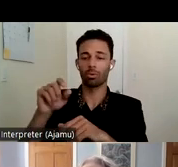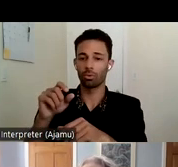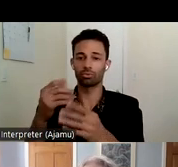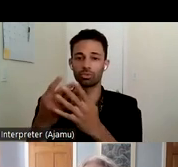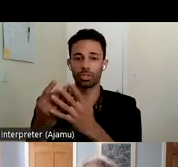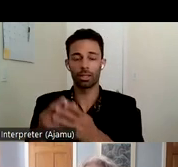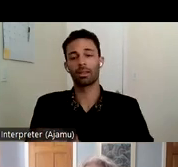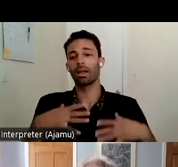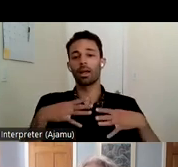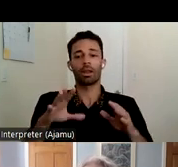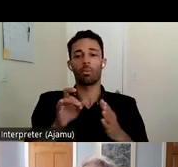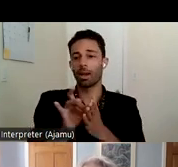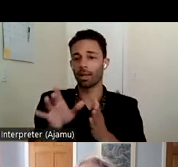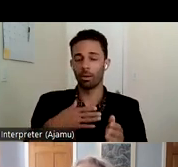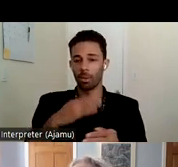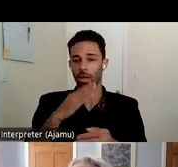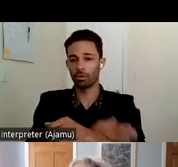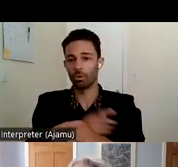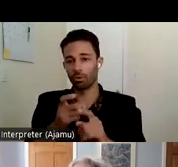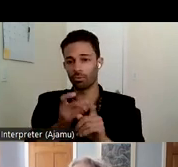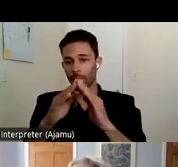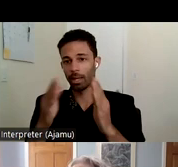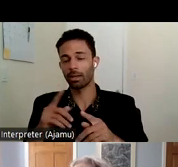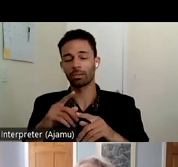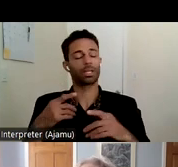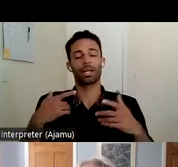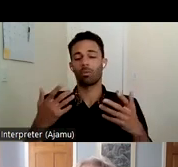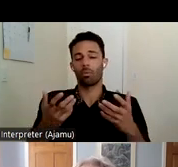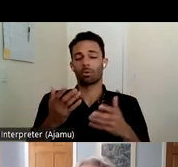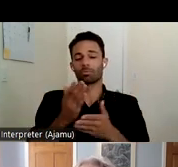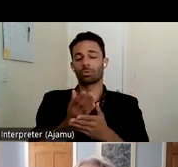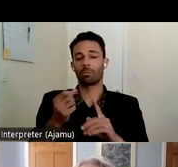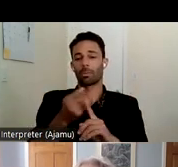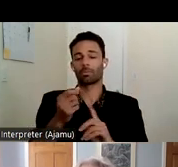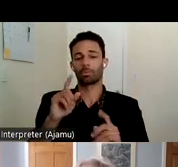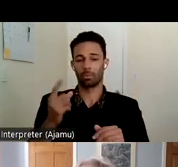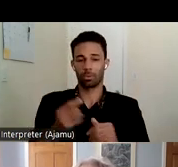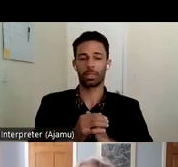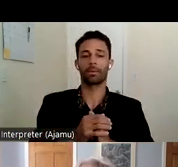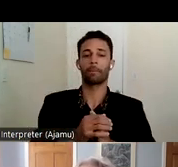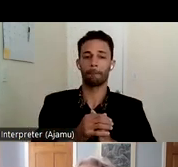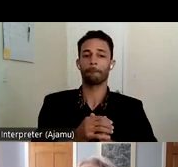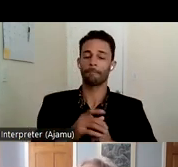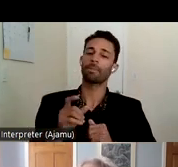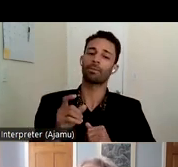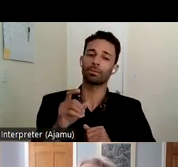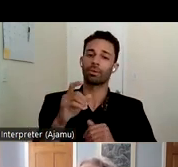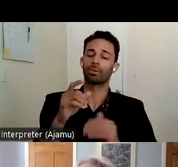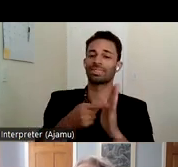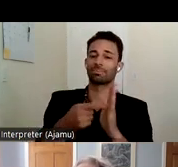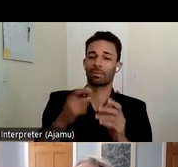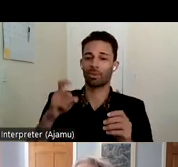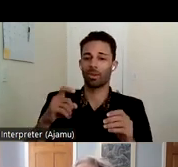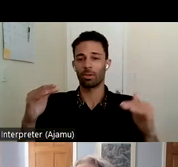to stop the abuse so often we do have to weigh public interest uh against individual rights and it's complicated